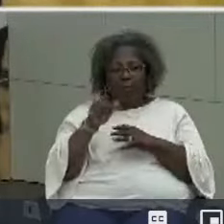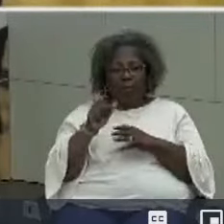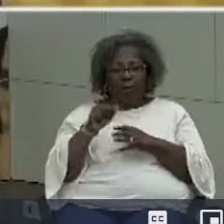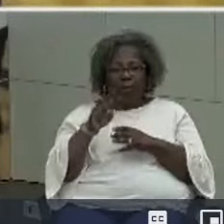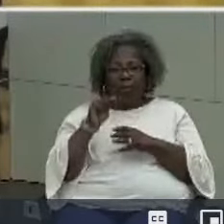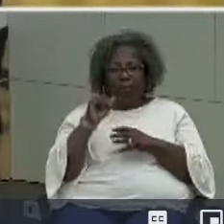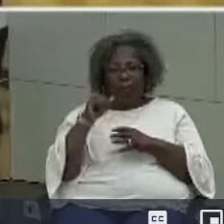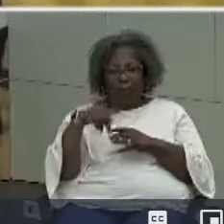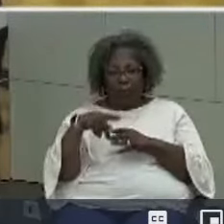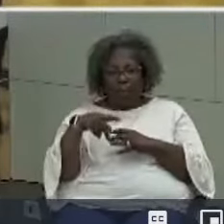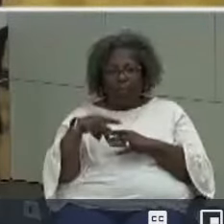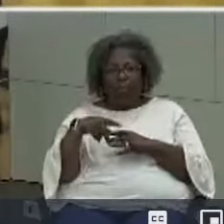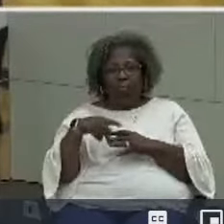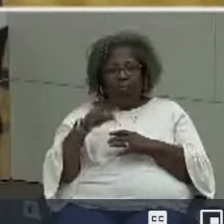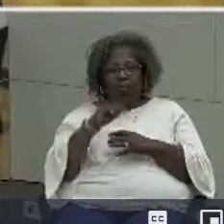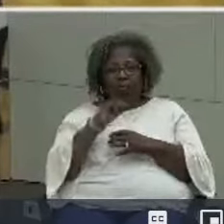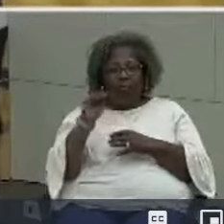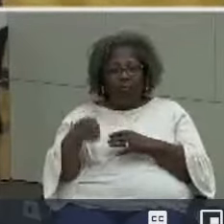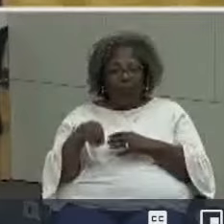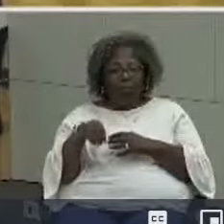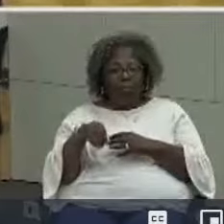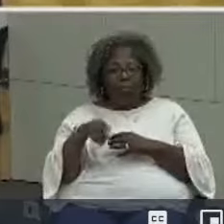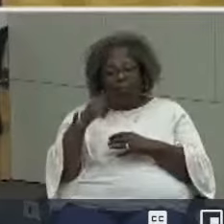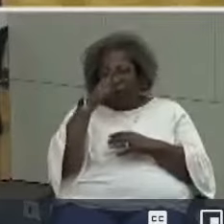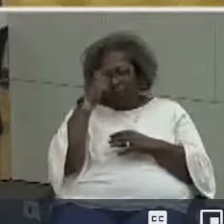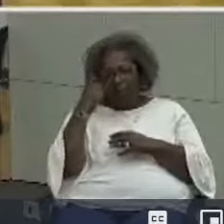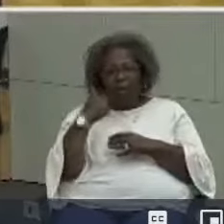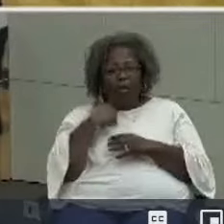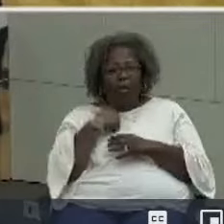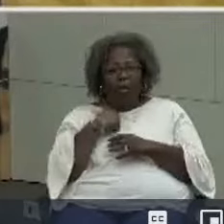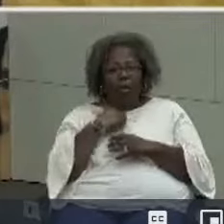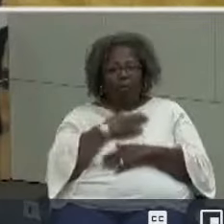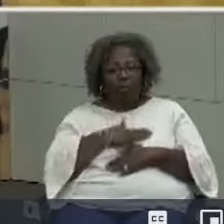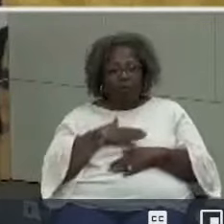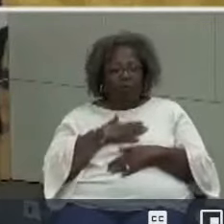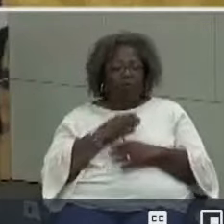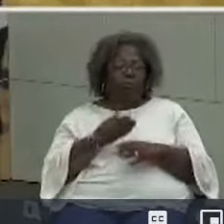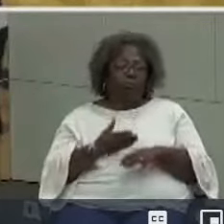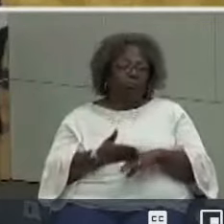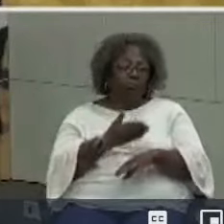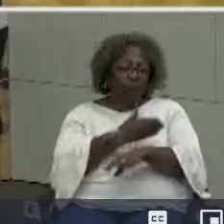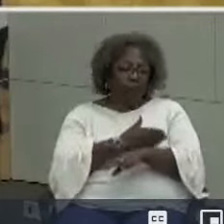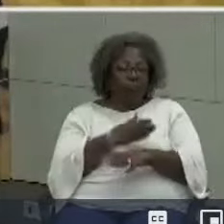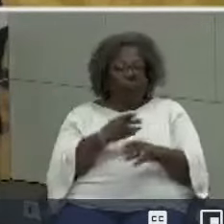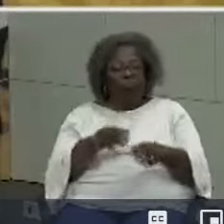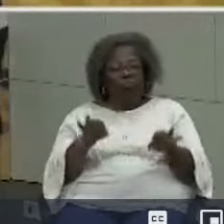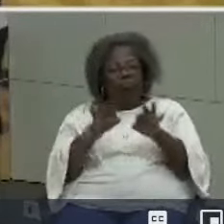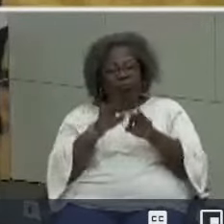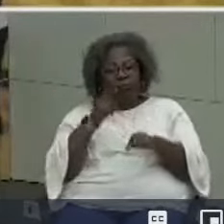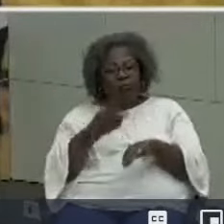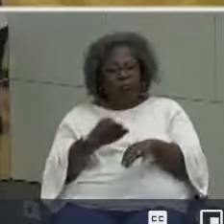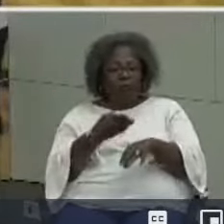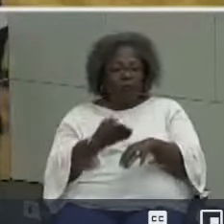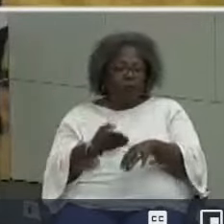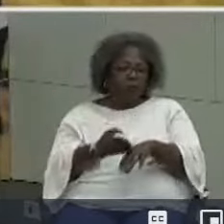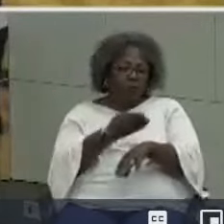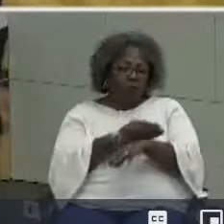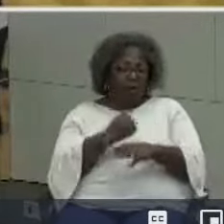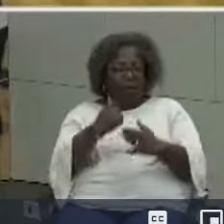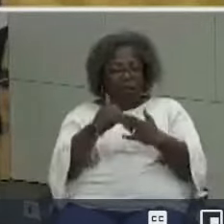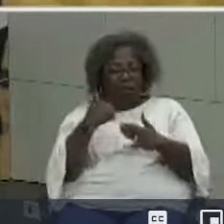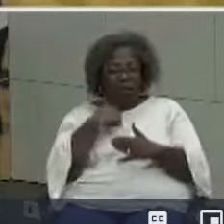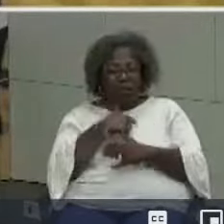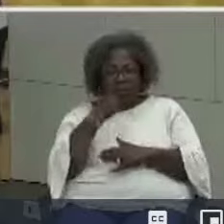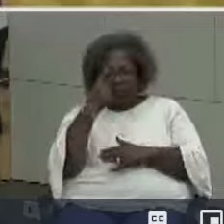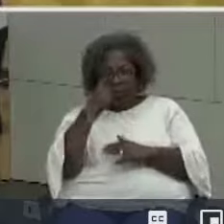percentile because I appreciate the growth is important because growth helps us understand how we're